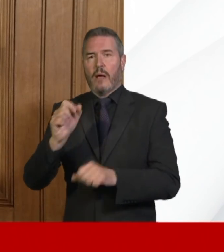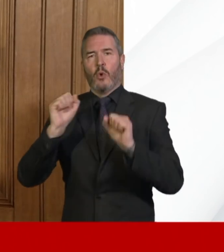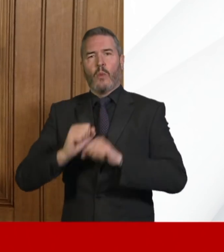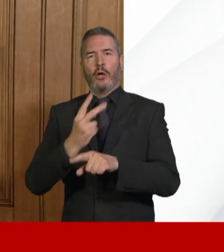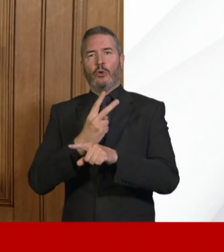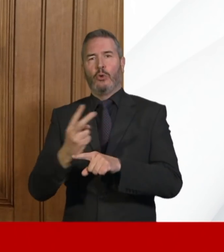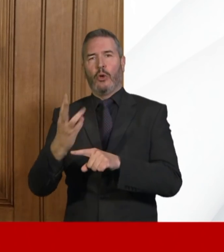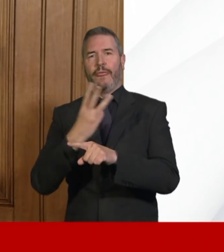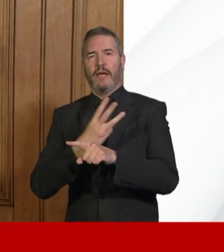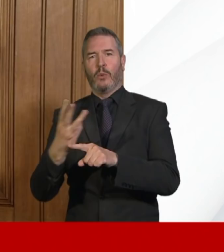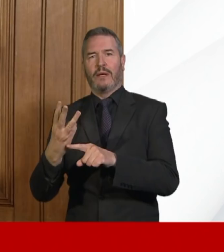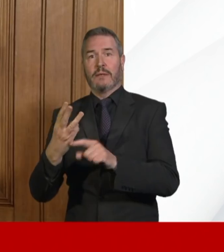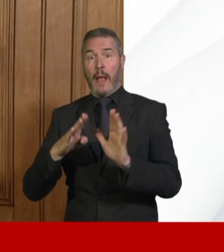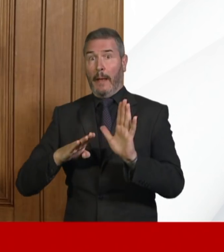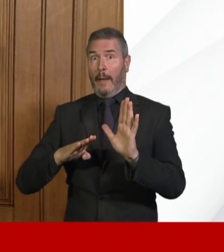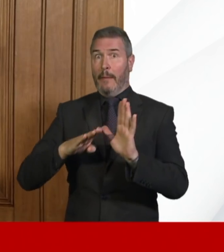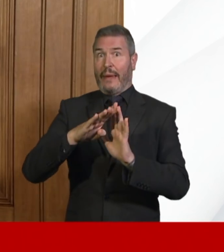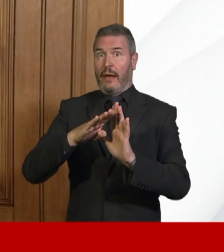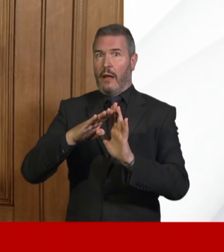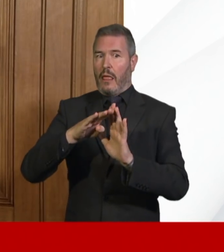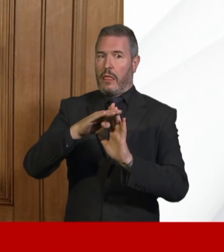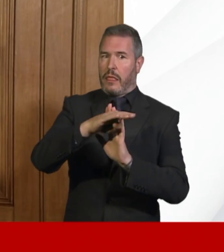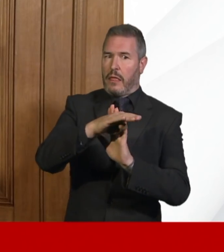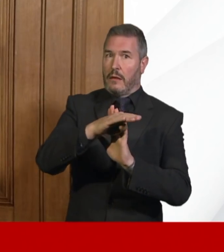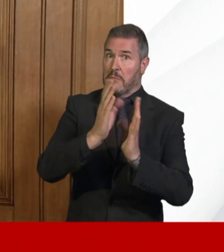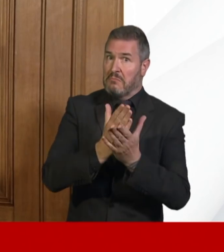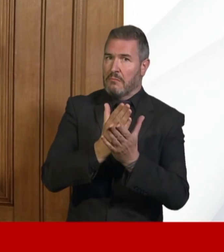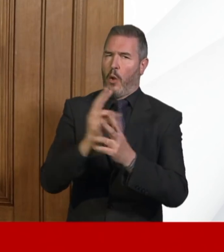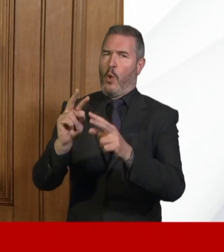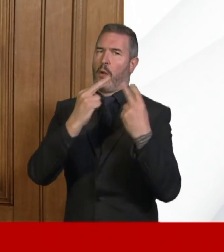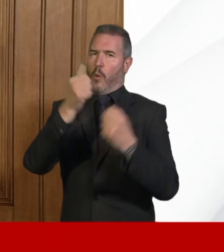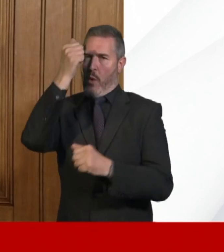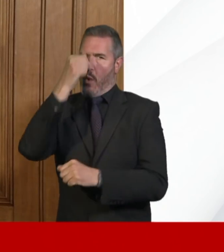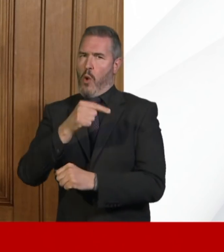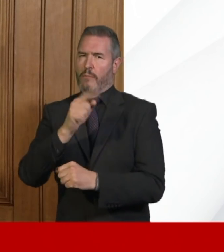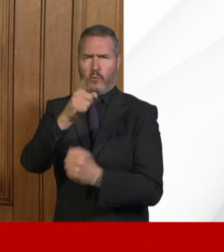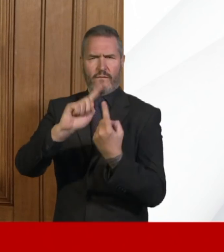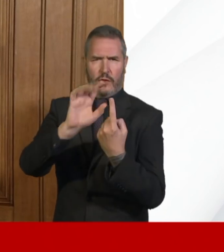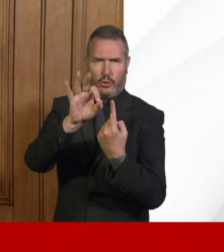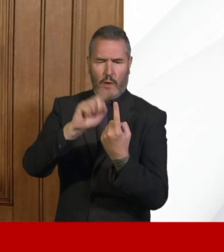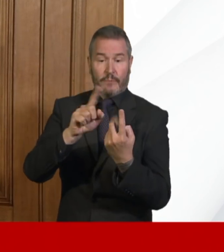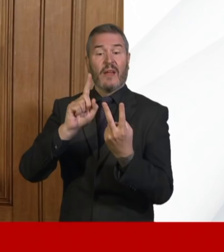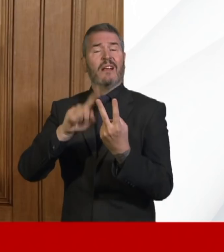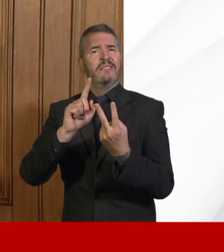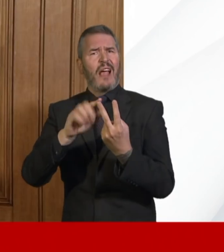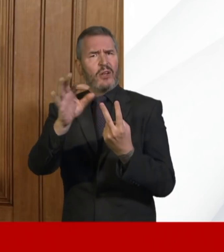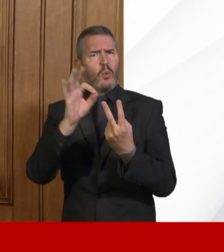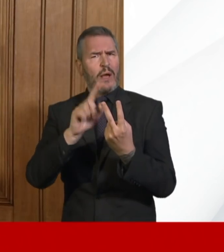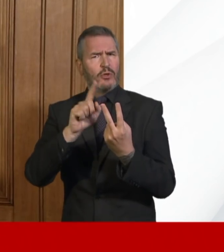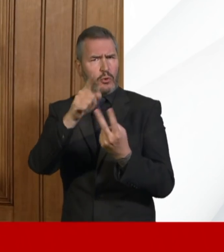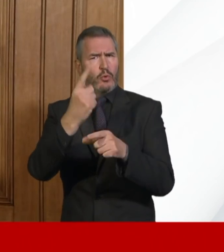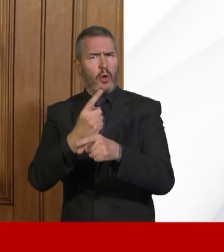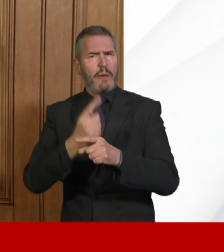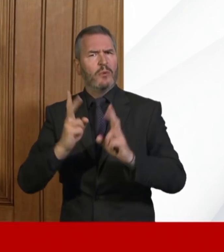clear whether the peak has shifted across or not. So I think that was the first question. The second one that you raised was